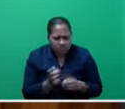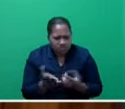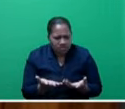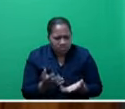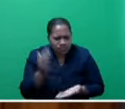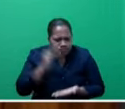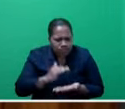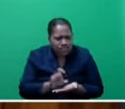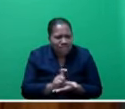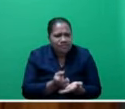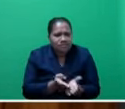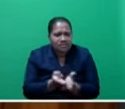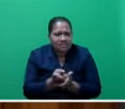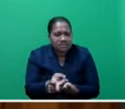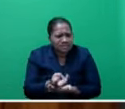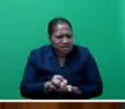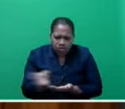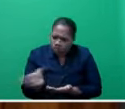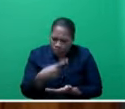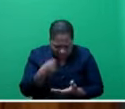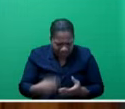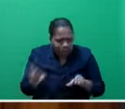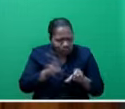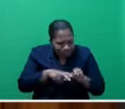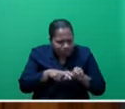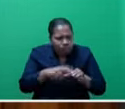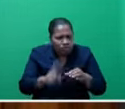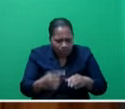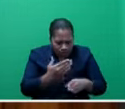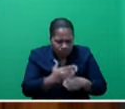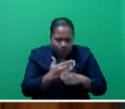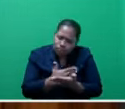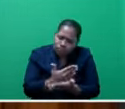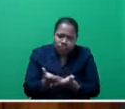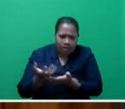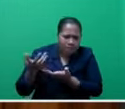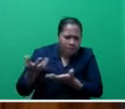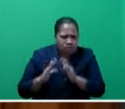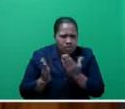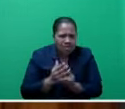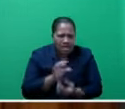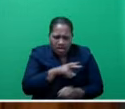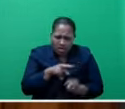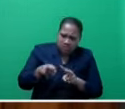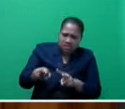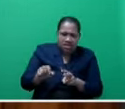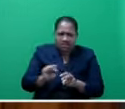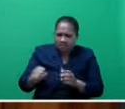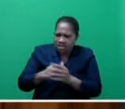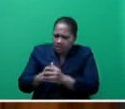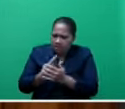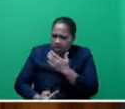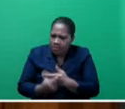salaries so that all remain employed and share the burden together, rather than seeing their colleagues in the hundreds go